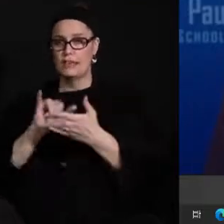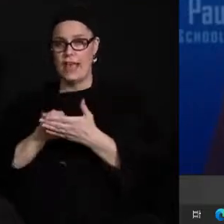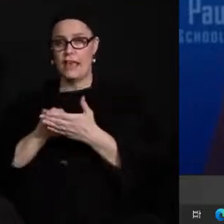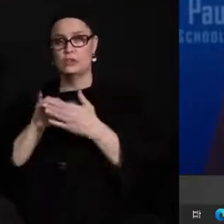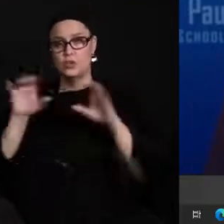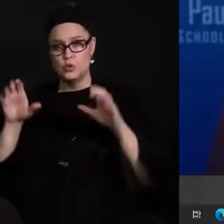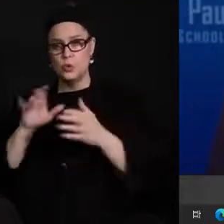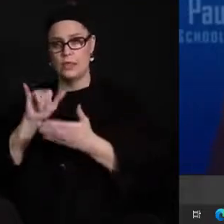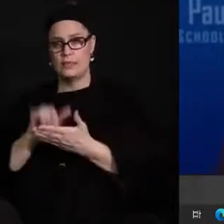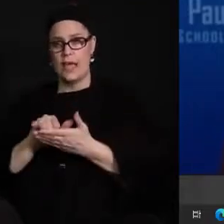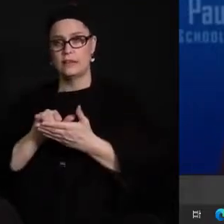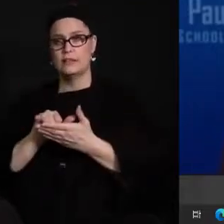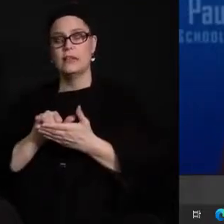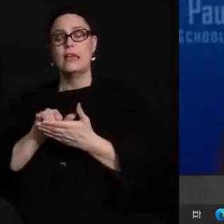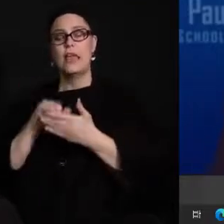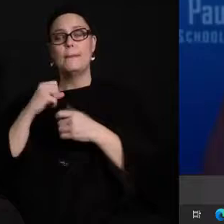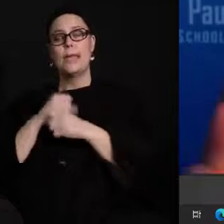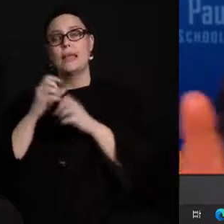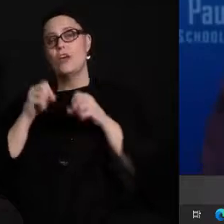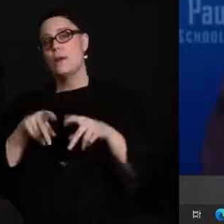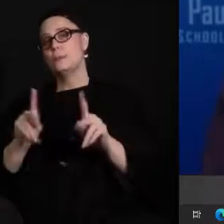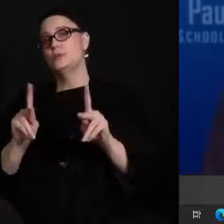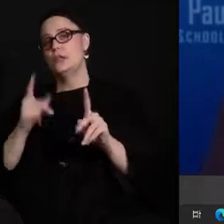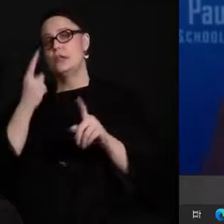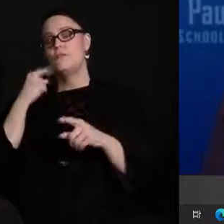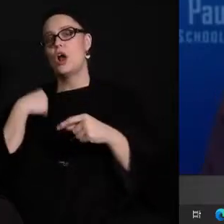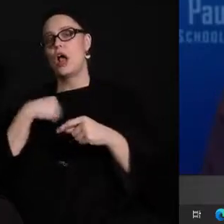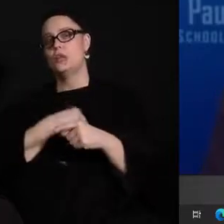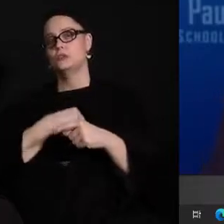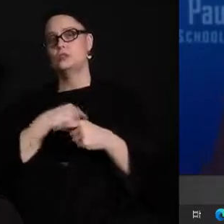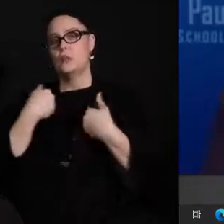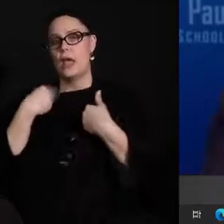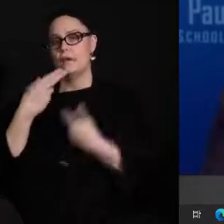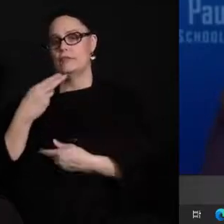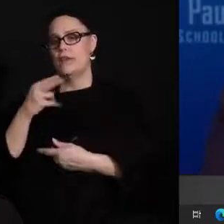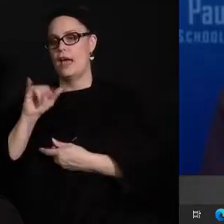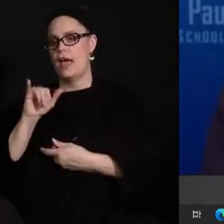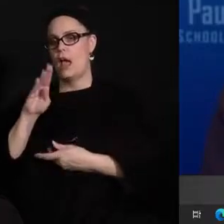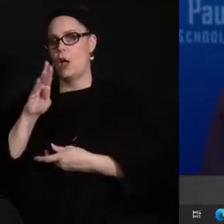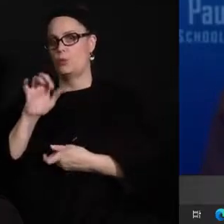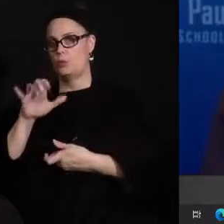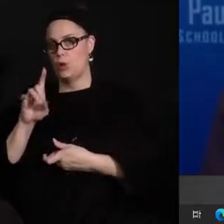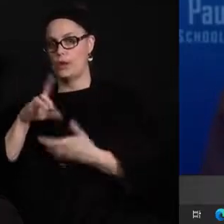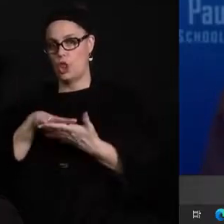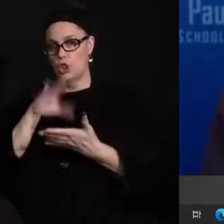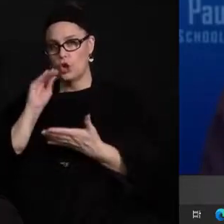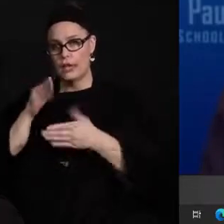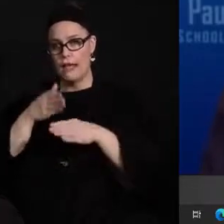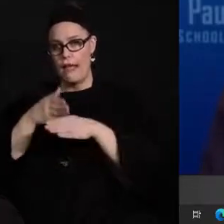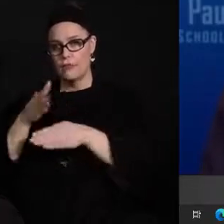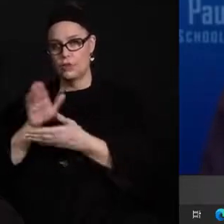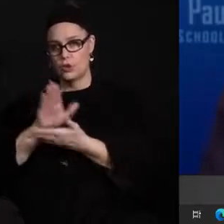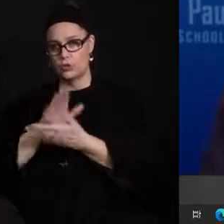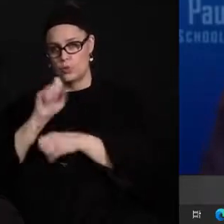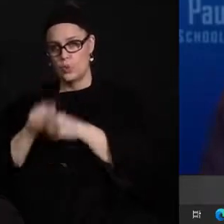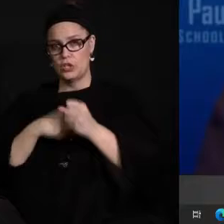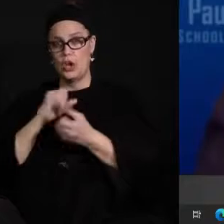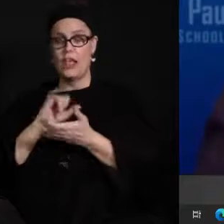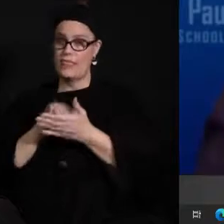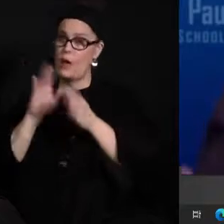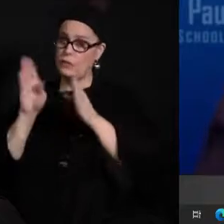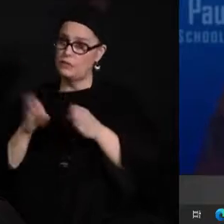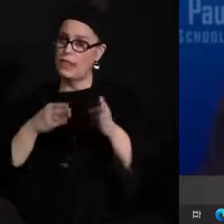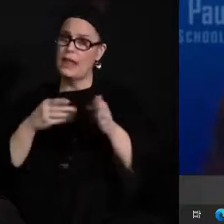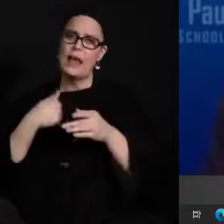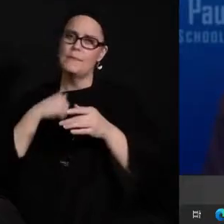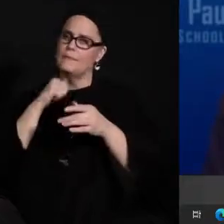create an opportunity for us to go into hybrid learning uh you know sometime after the start of the school year and that was our plan and i won't